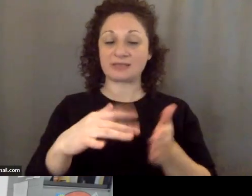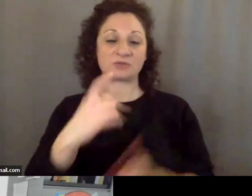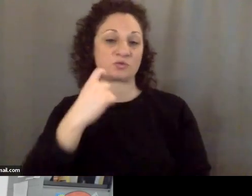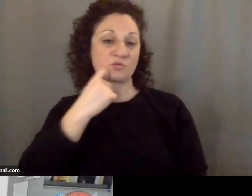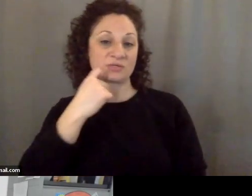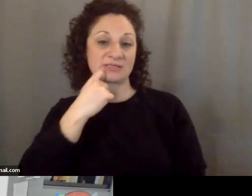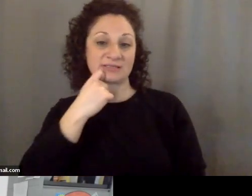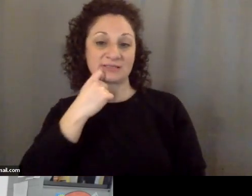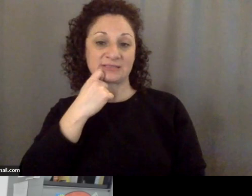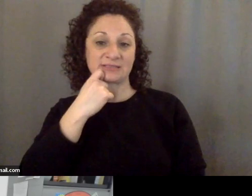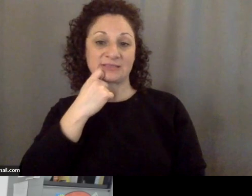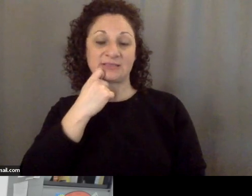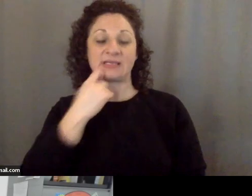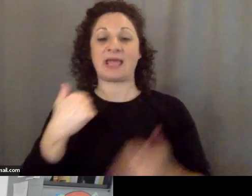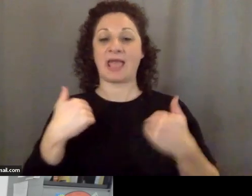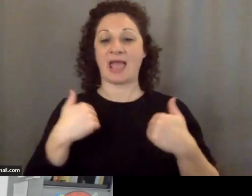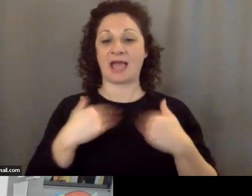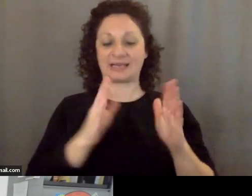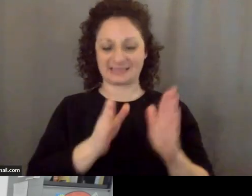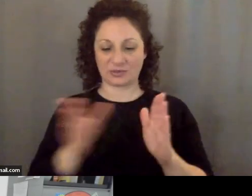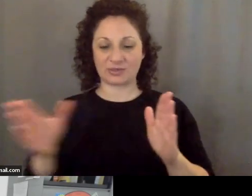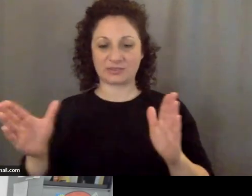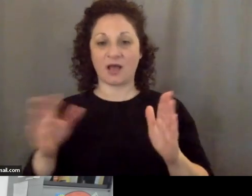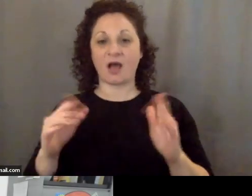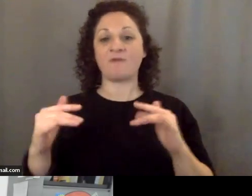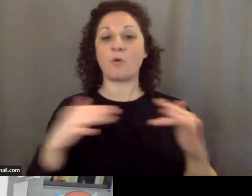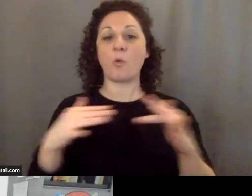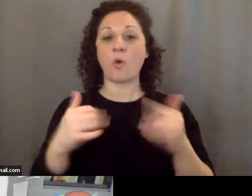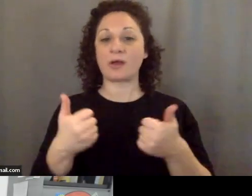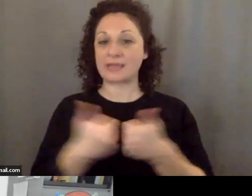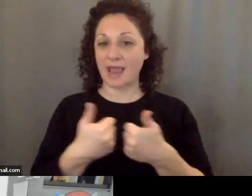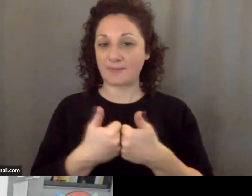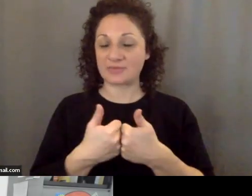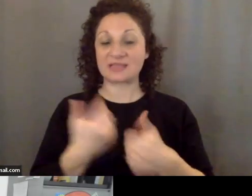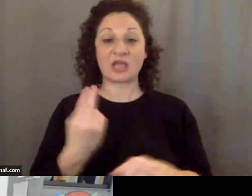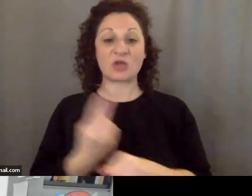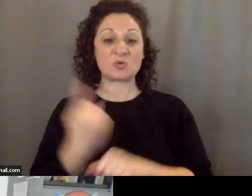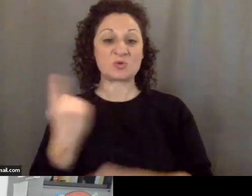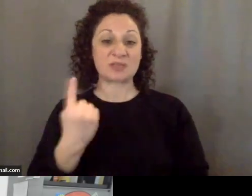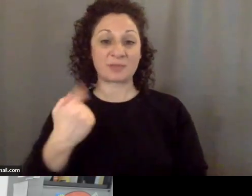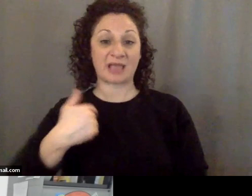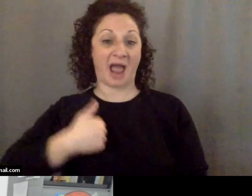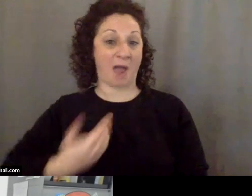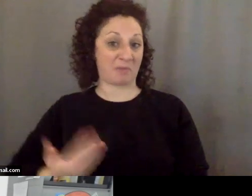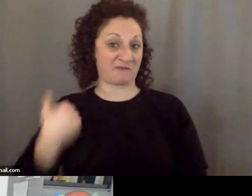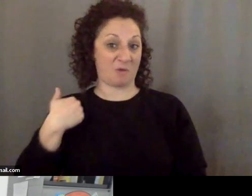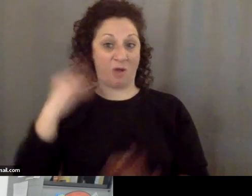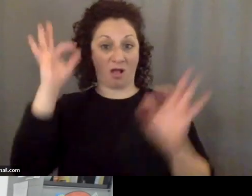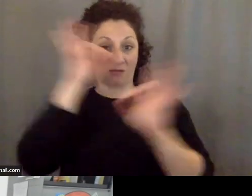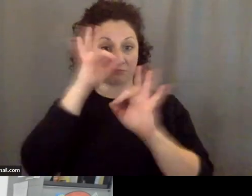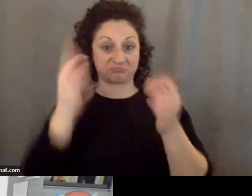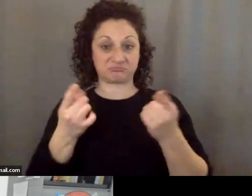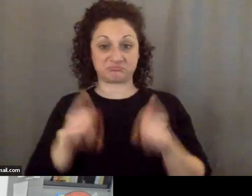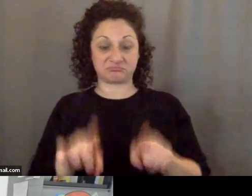series of war games in which they use something I didn't know existed before it's called a